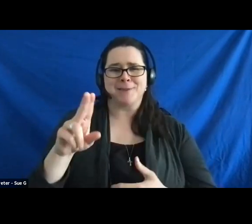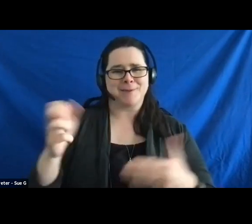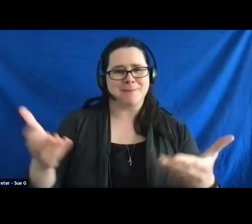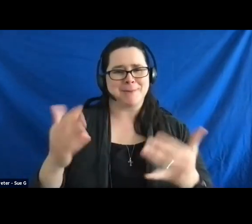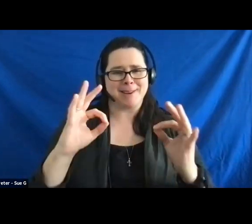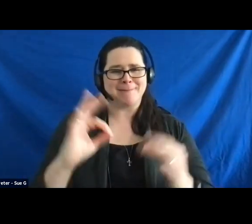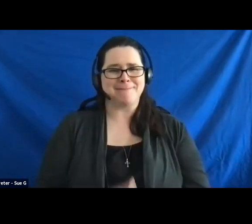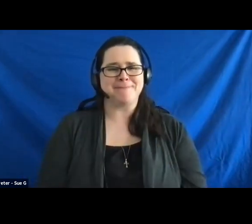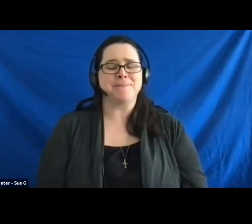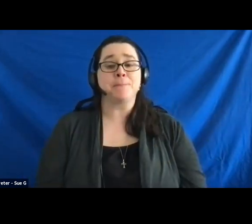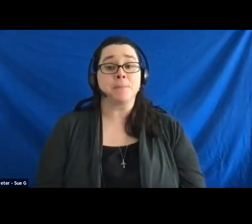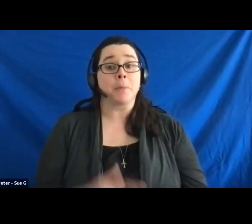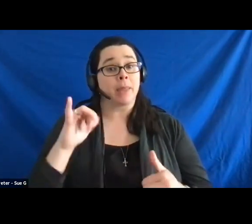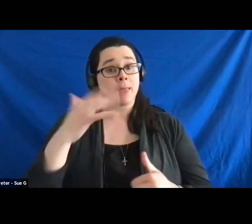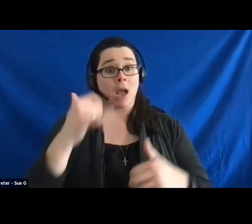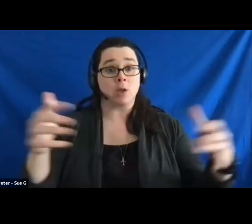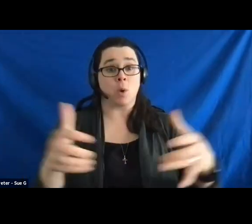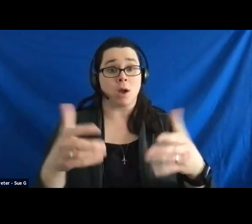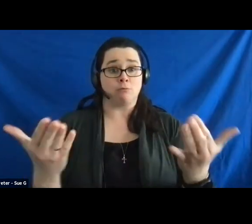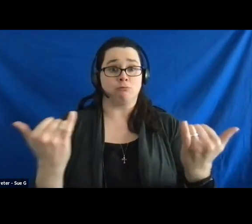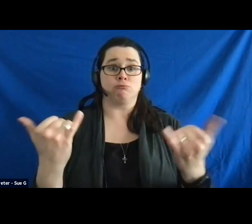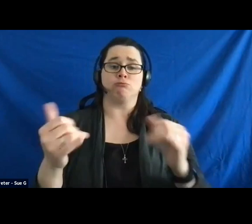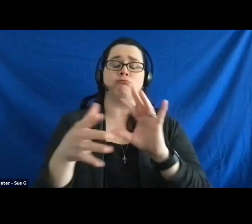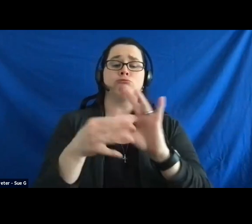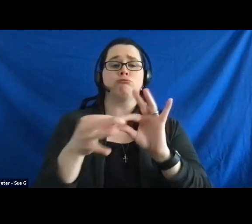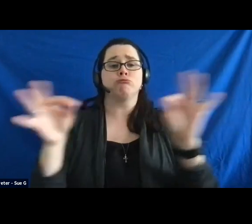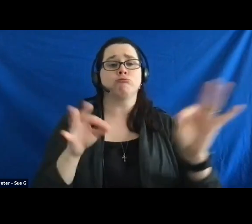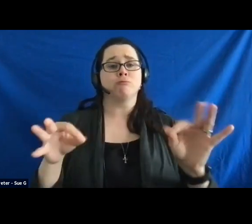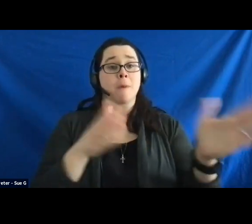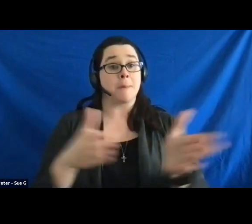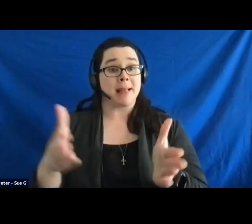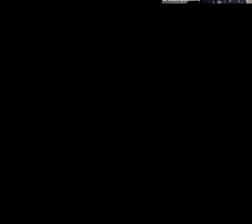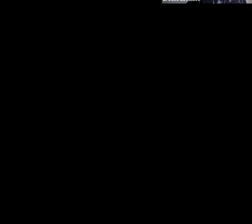here. So that's what we are doing today, is reading through our plan.